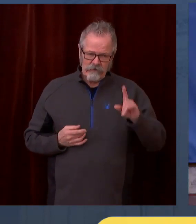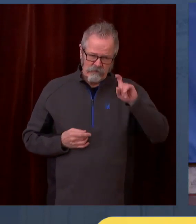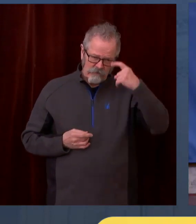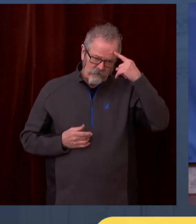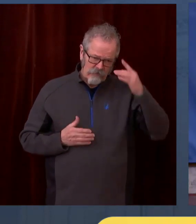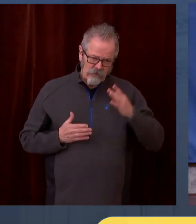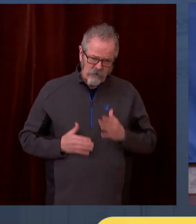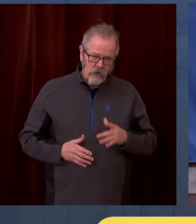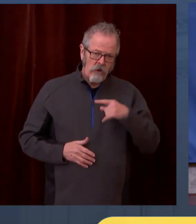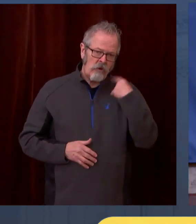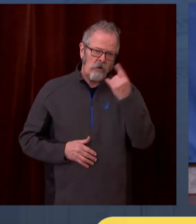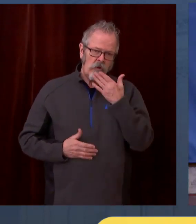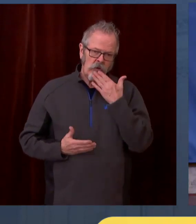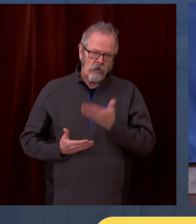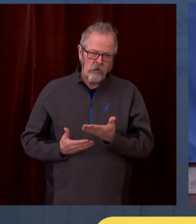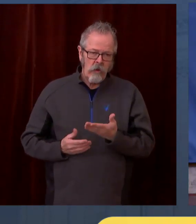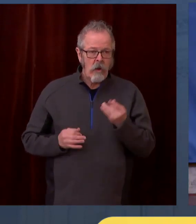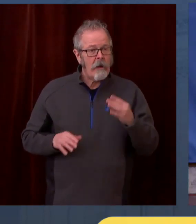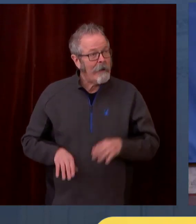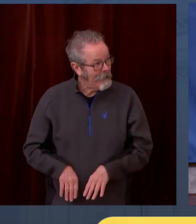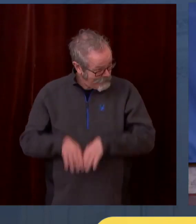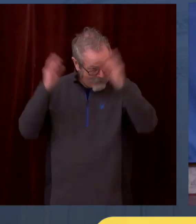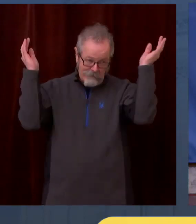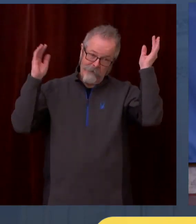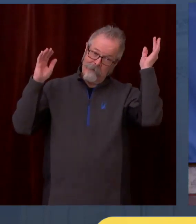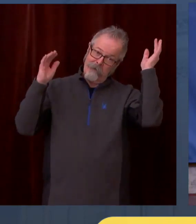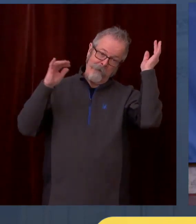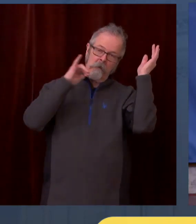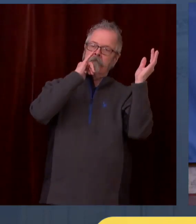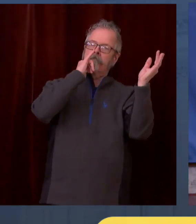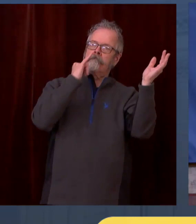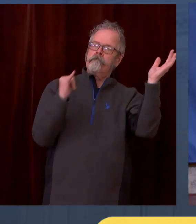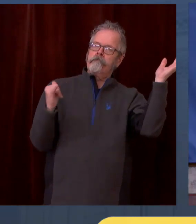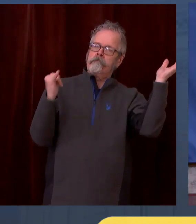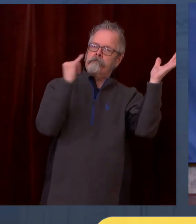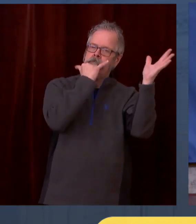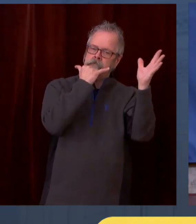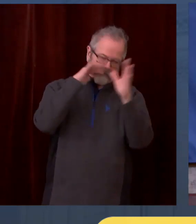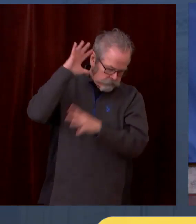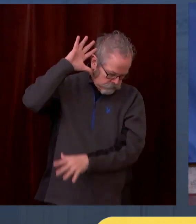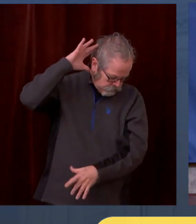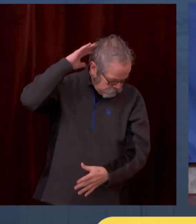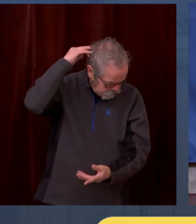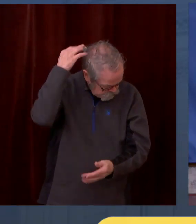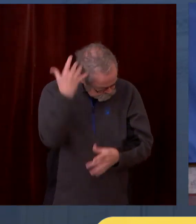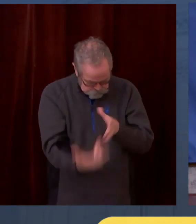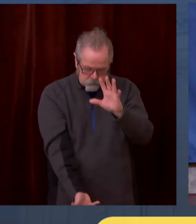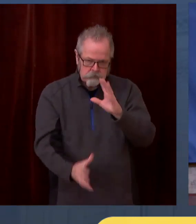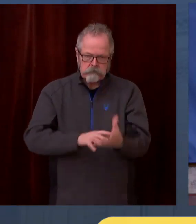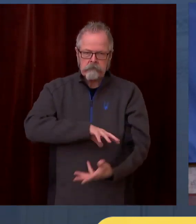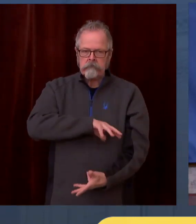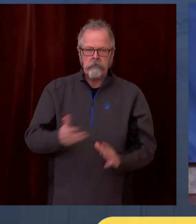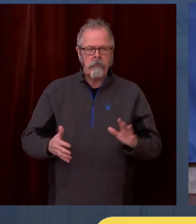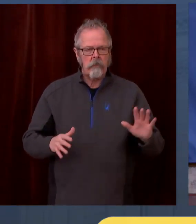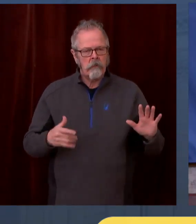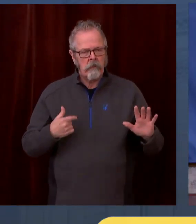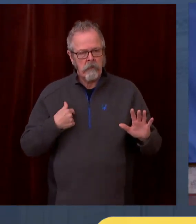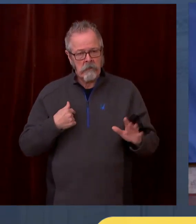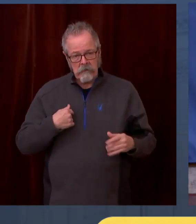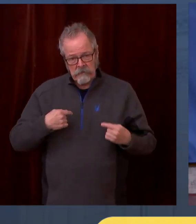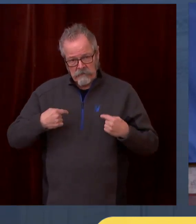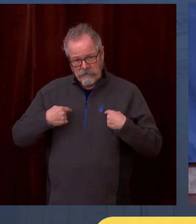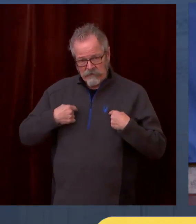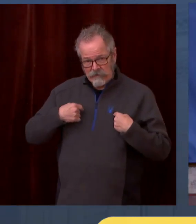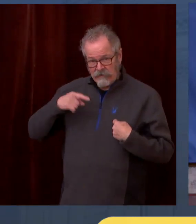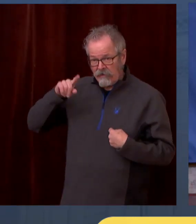vaccine. But it's one thing to be eligible for that vaccine, and it's another to actually be able to get it. So just because the governor says